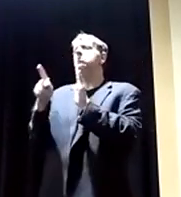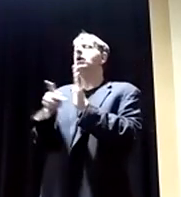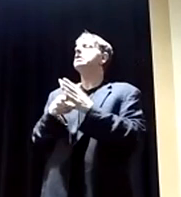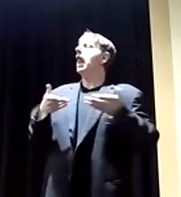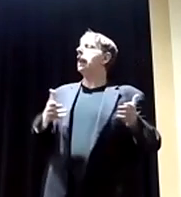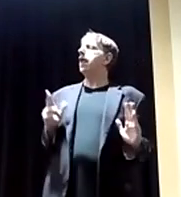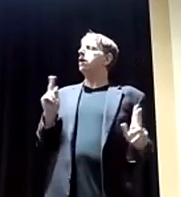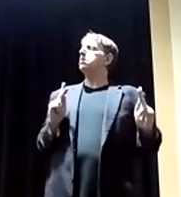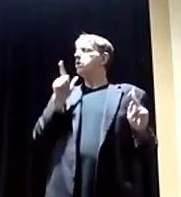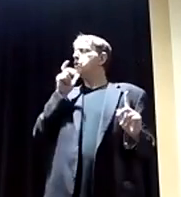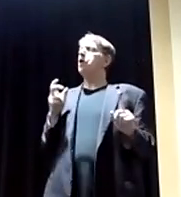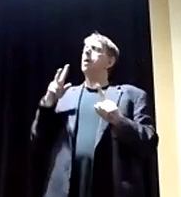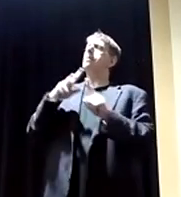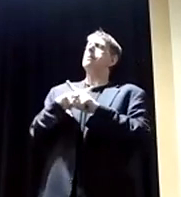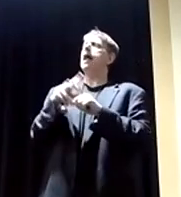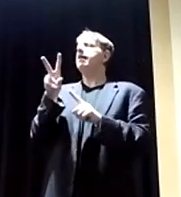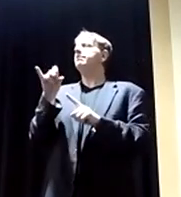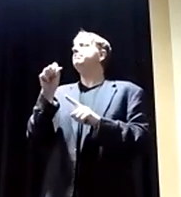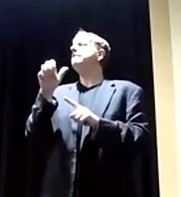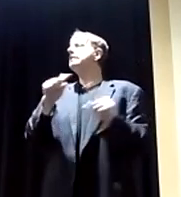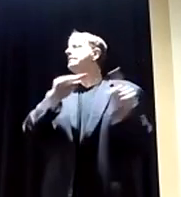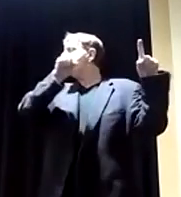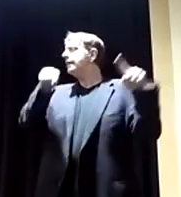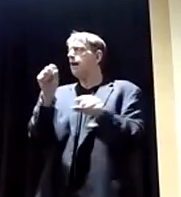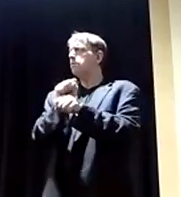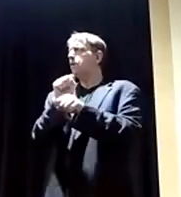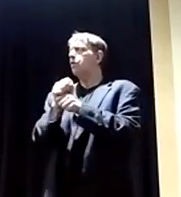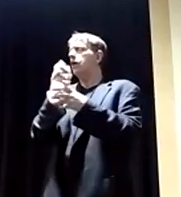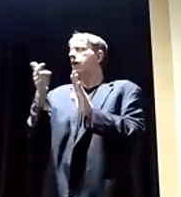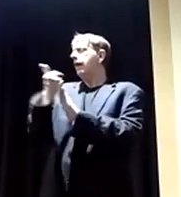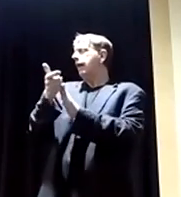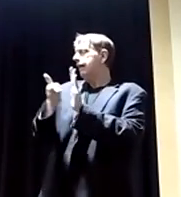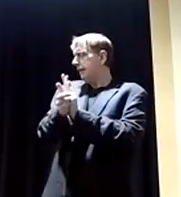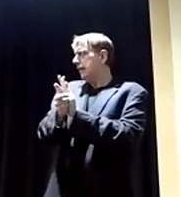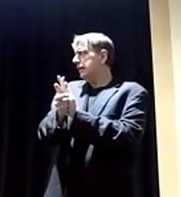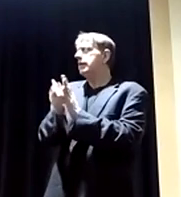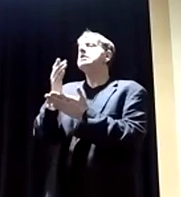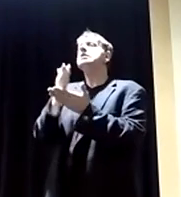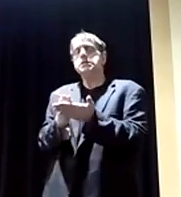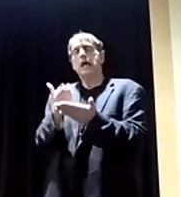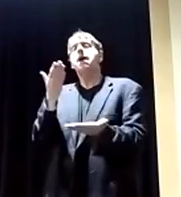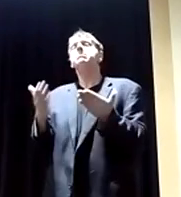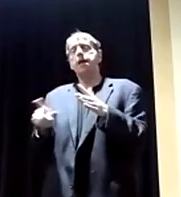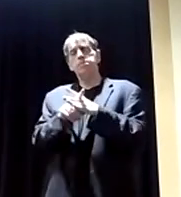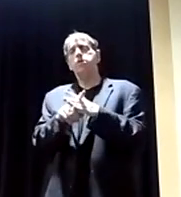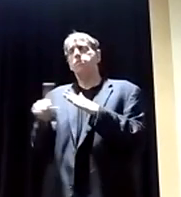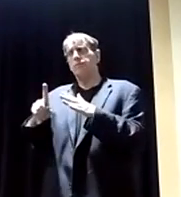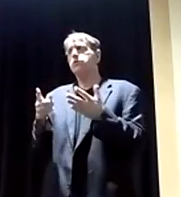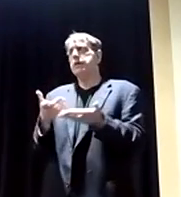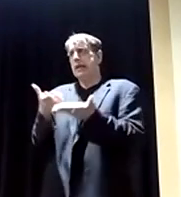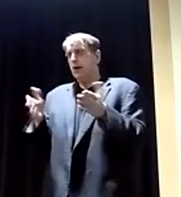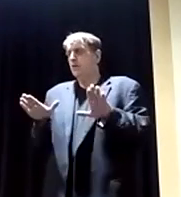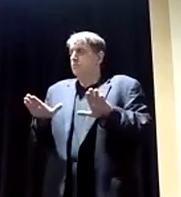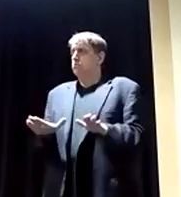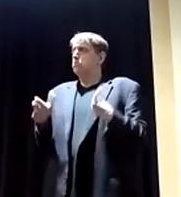work in this country and come in here and work legally. So some people may be resettled here as refugees. Others may be the people that are